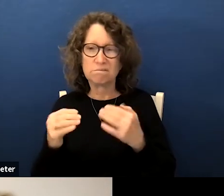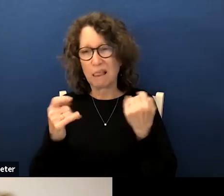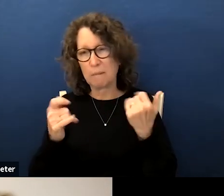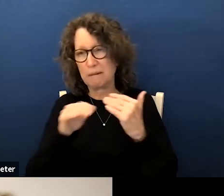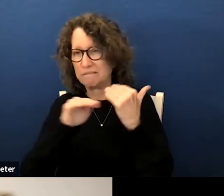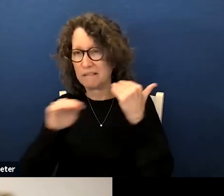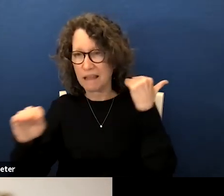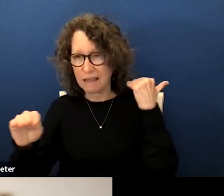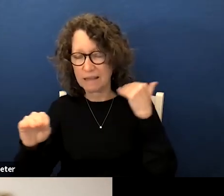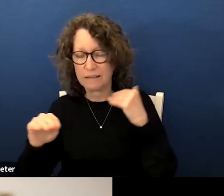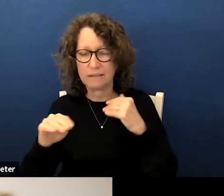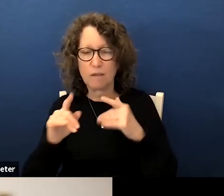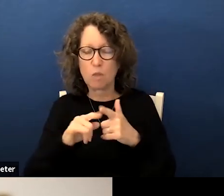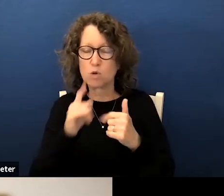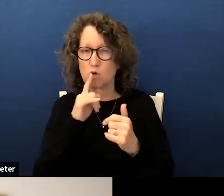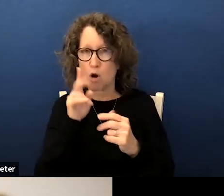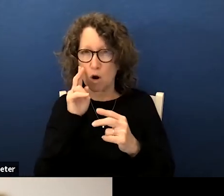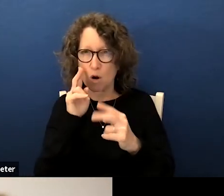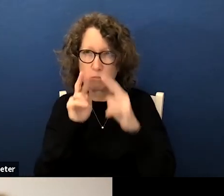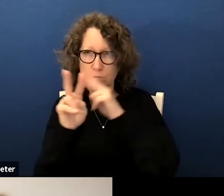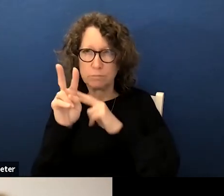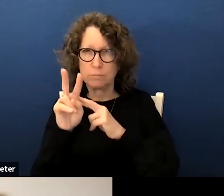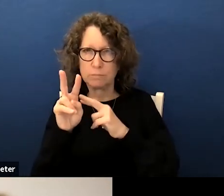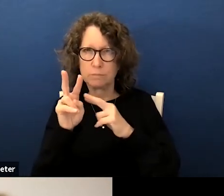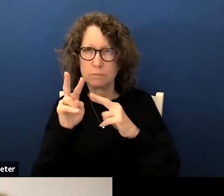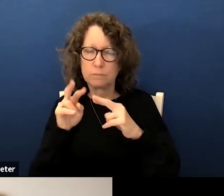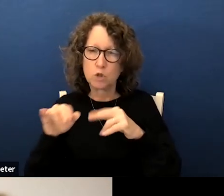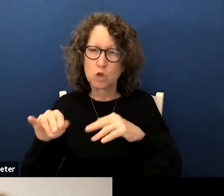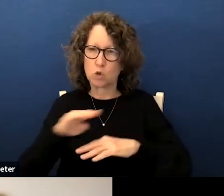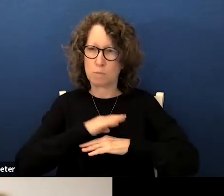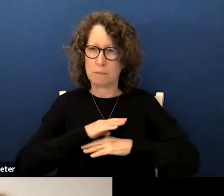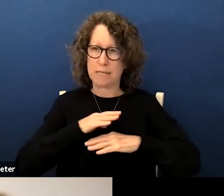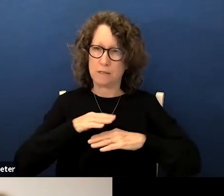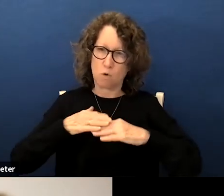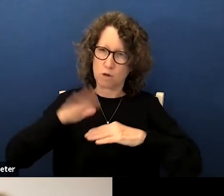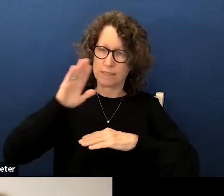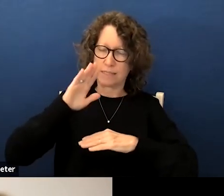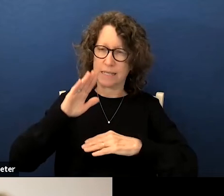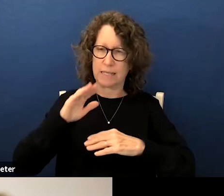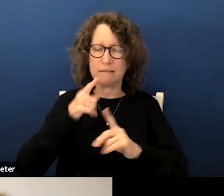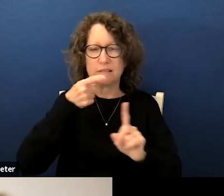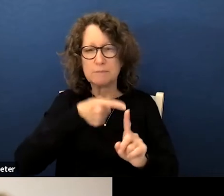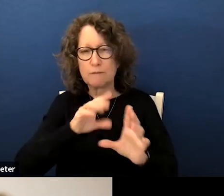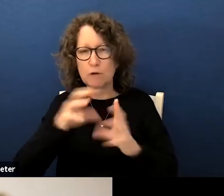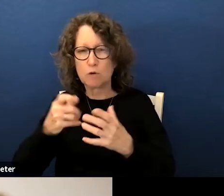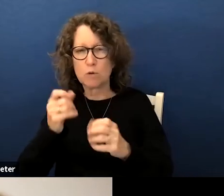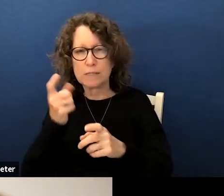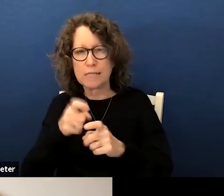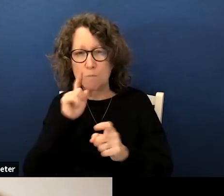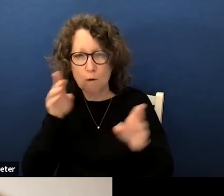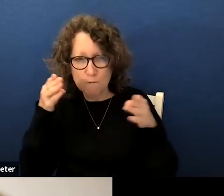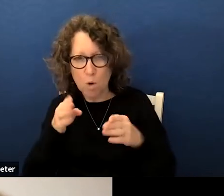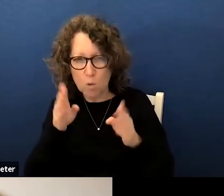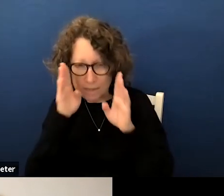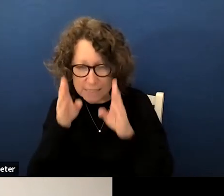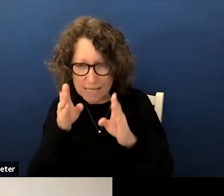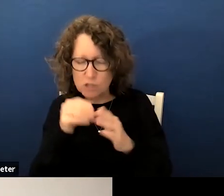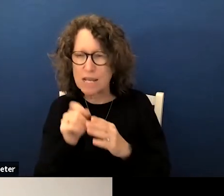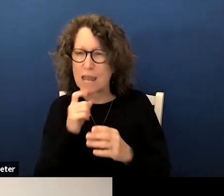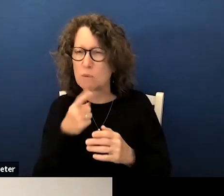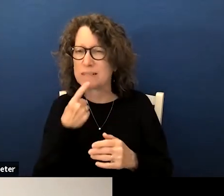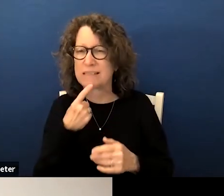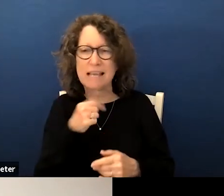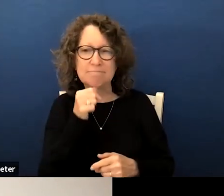who are projected to meet or exceed standard in math we acknowledge that specific student groups call for more focused attention and we deem it